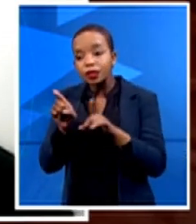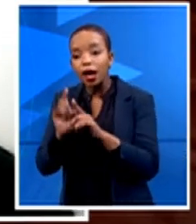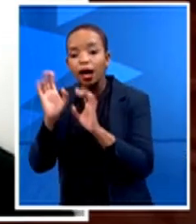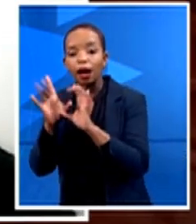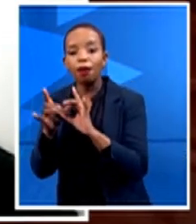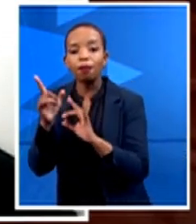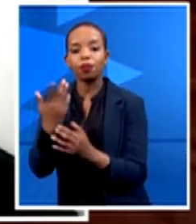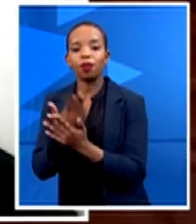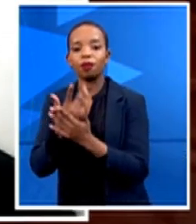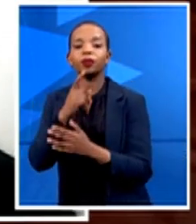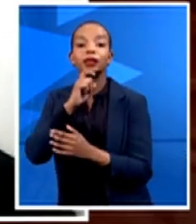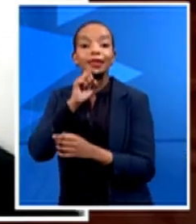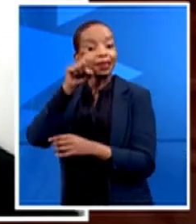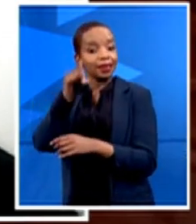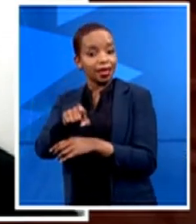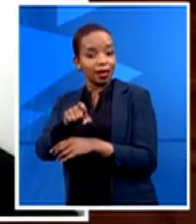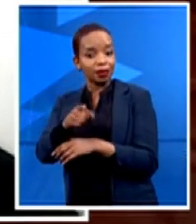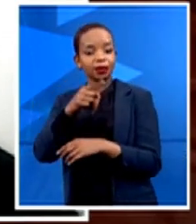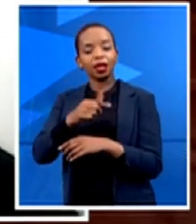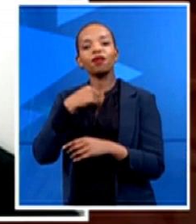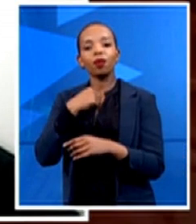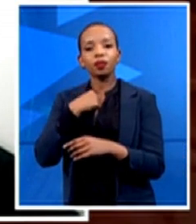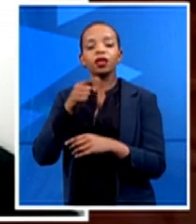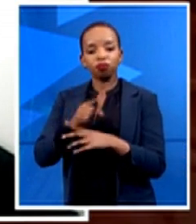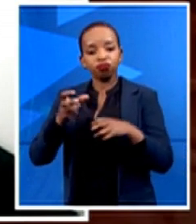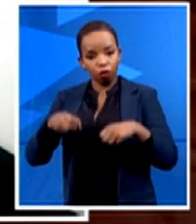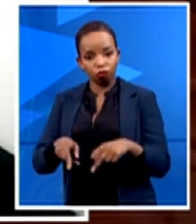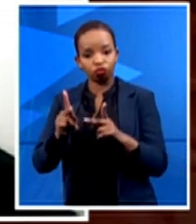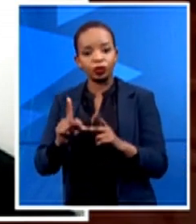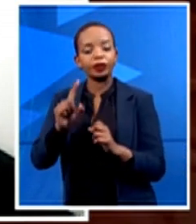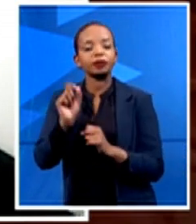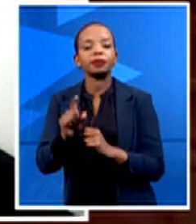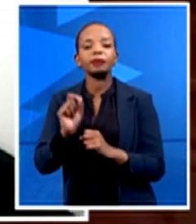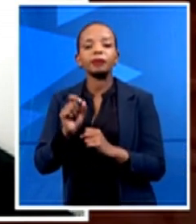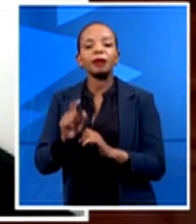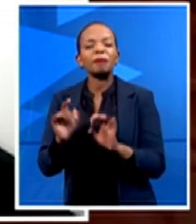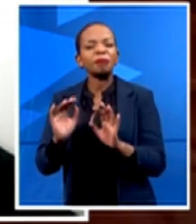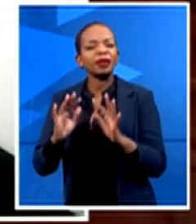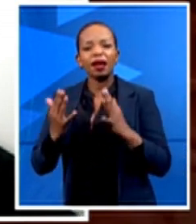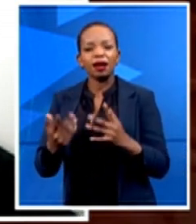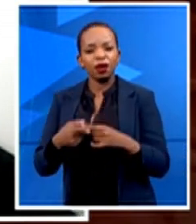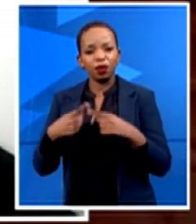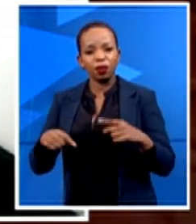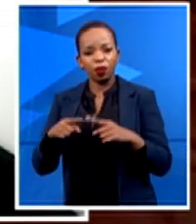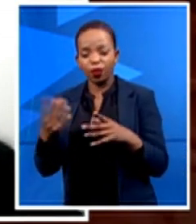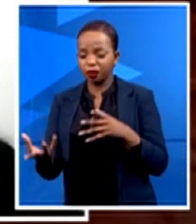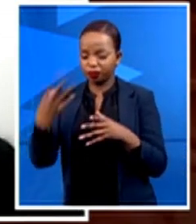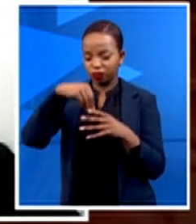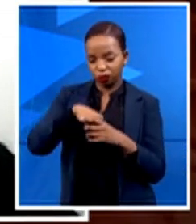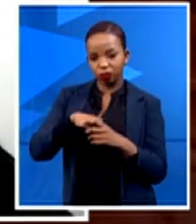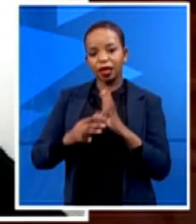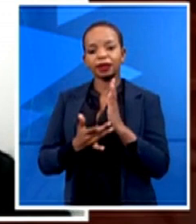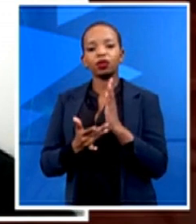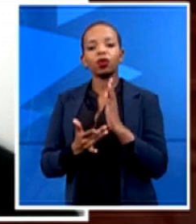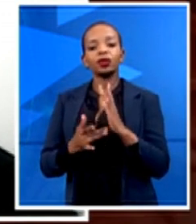is where the opportunity is. How do we integrate technology in an environment where a plumber,